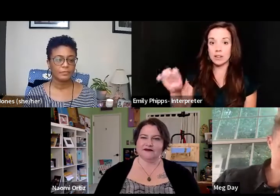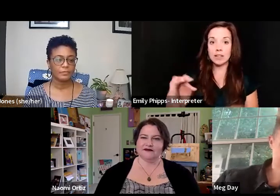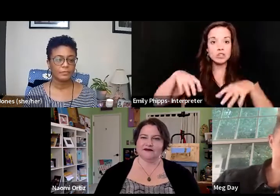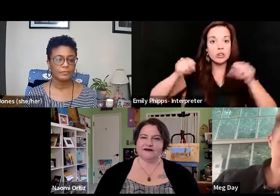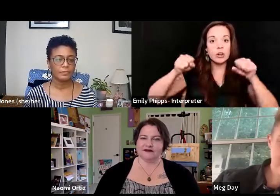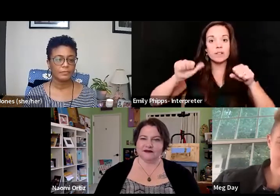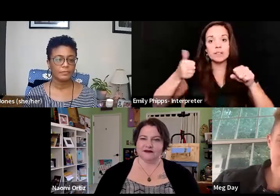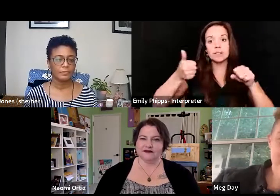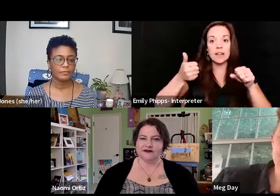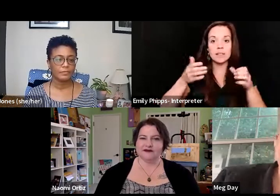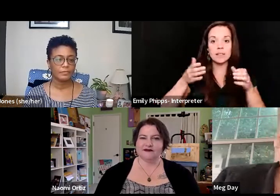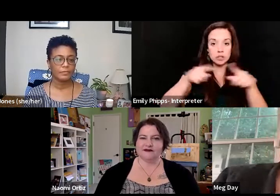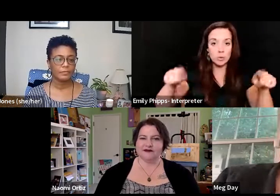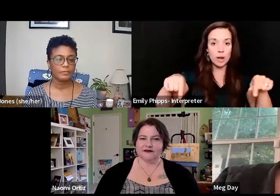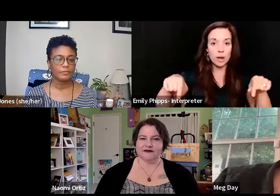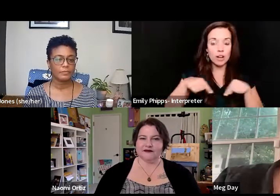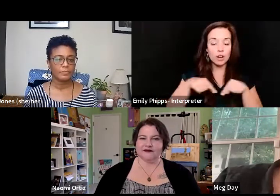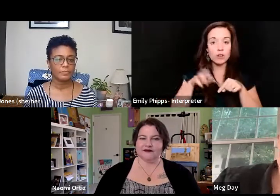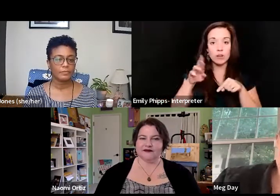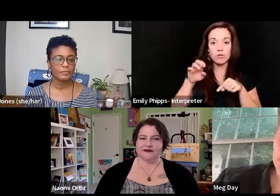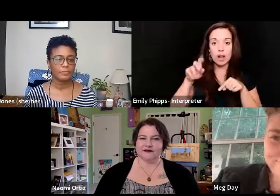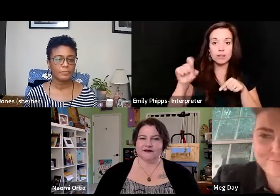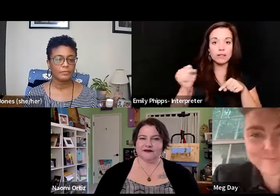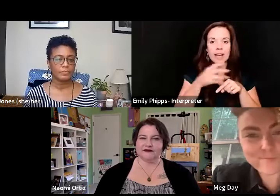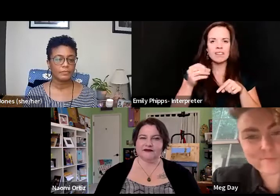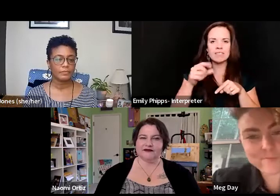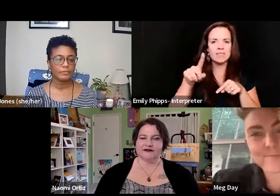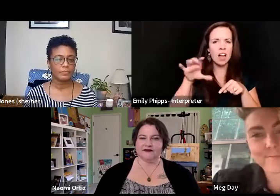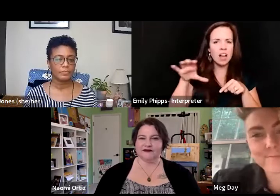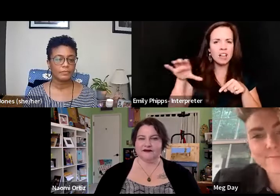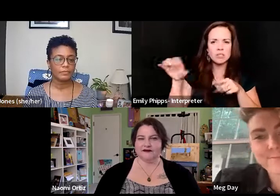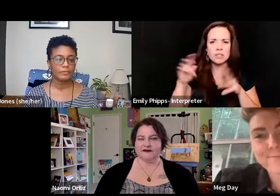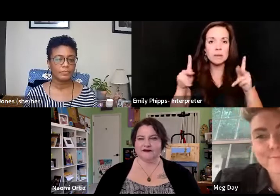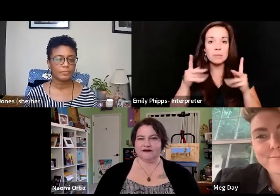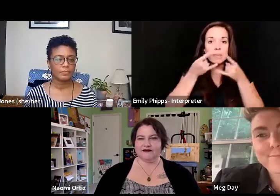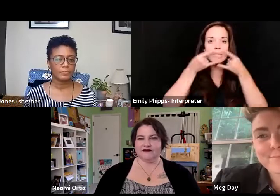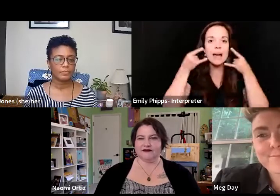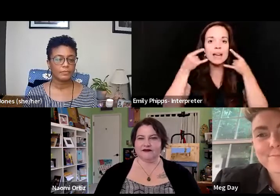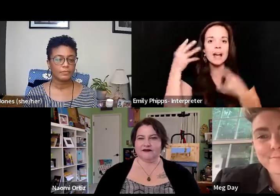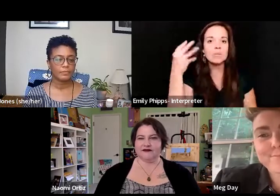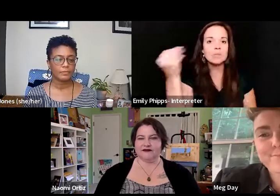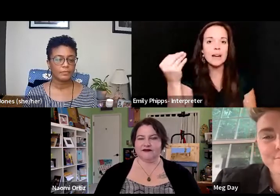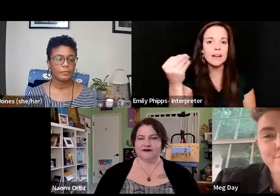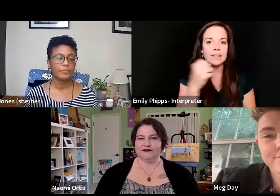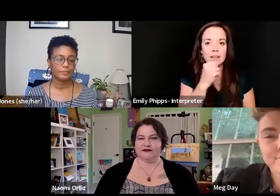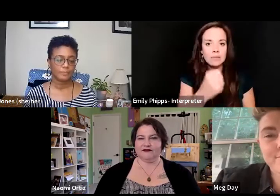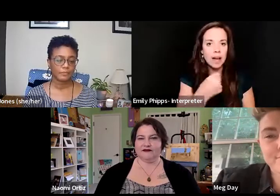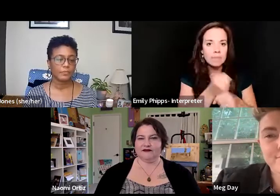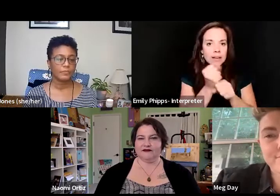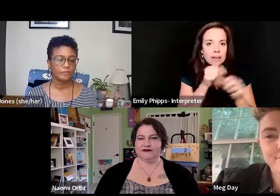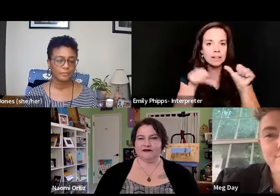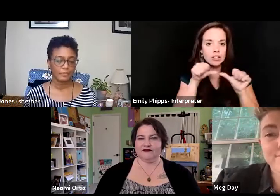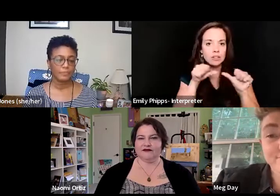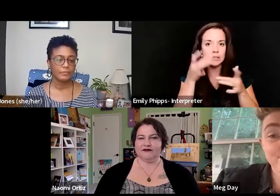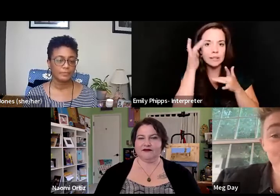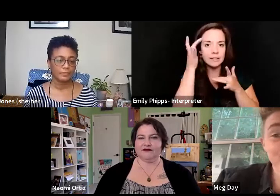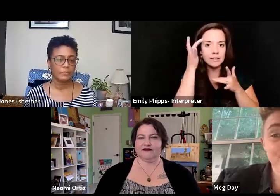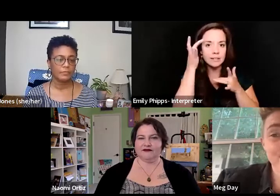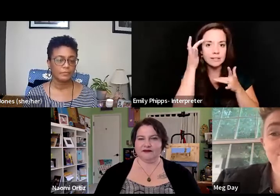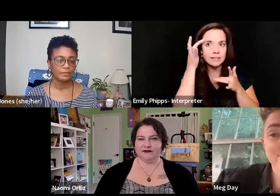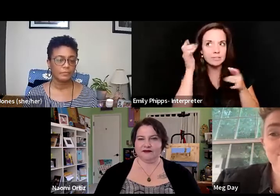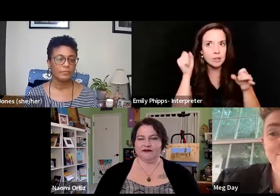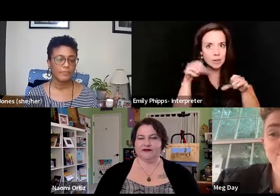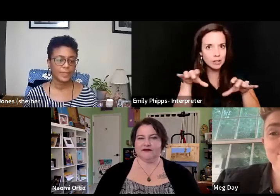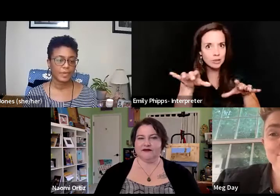blocks and a police precinct. And everyone, it was like hundreds of people masked outside, not getting each other sick. You could do that.